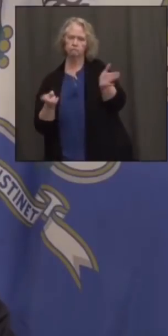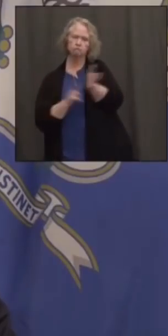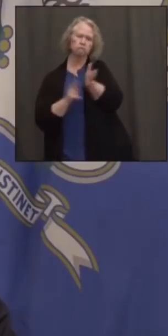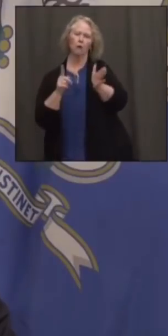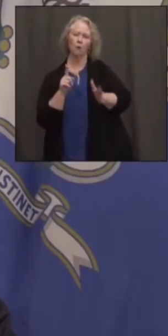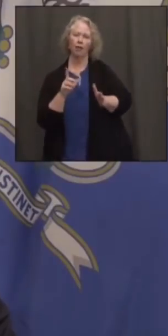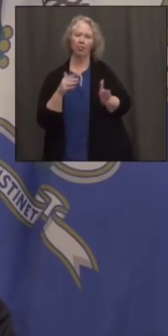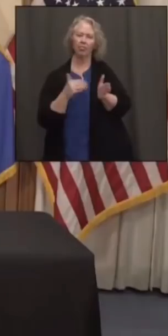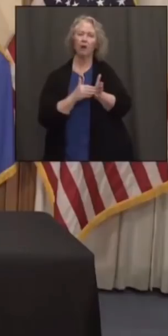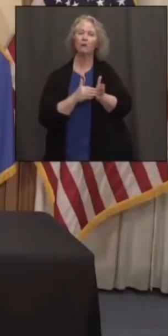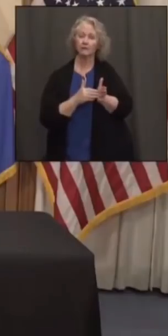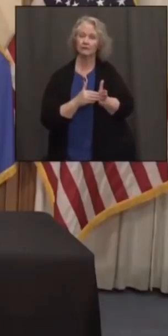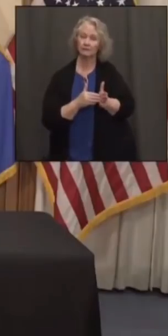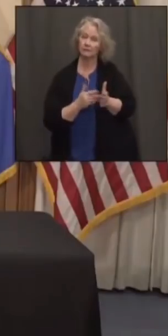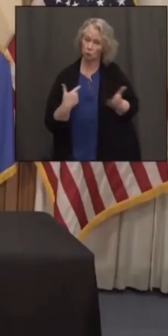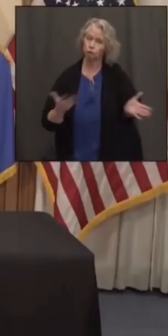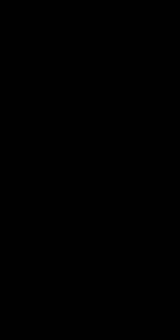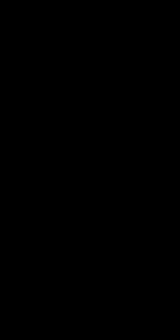are looking for jobs.